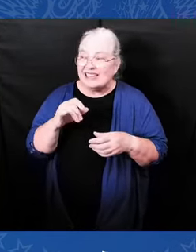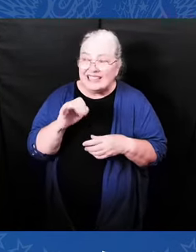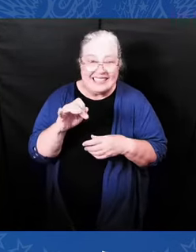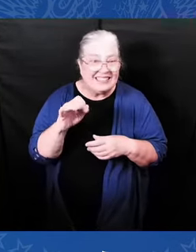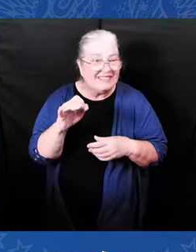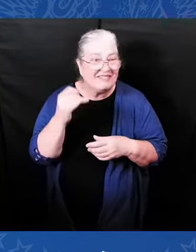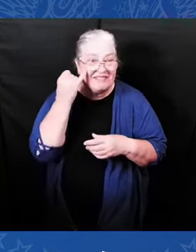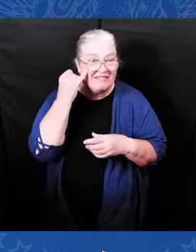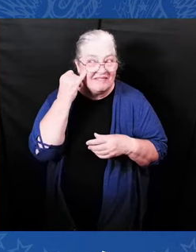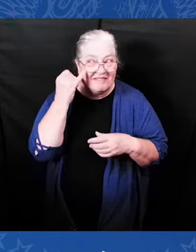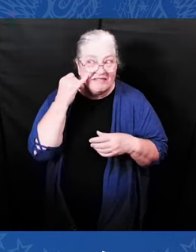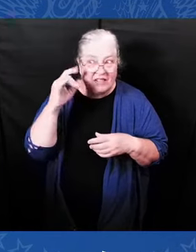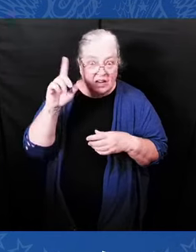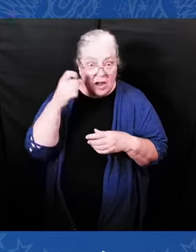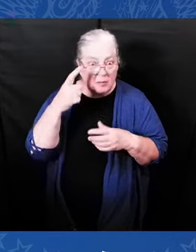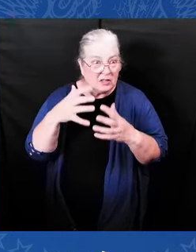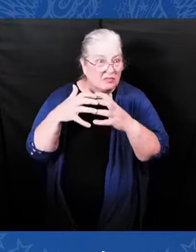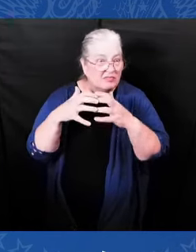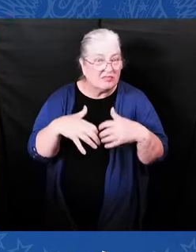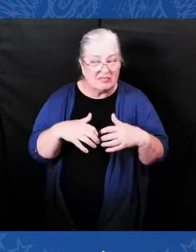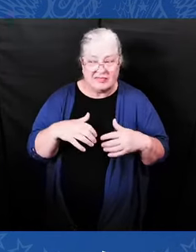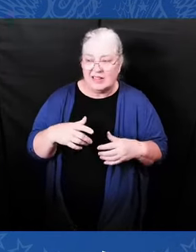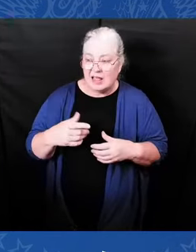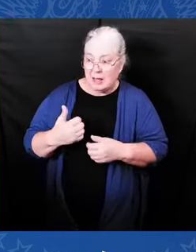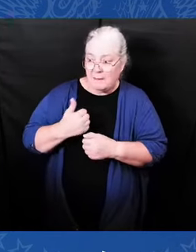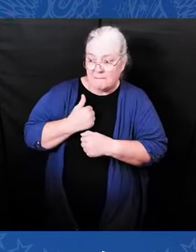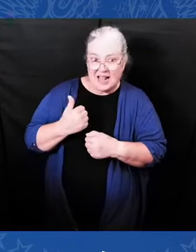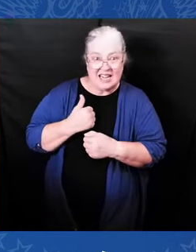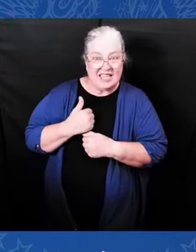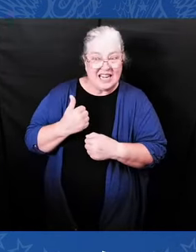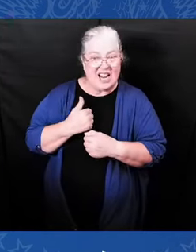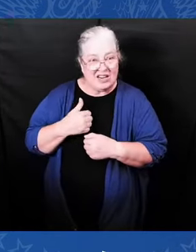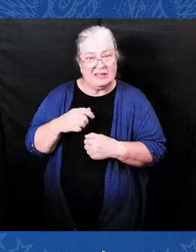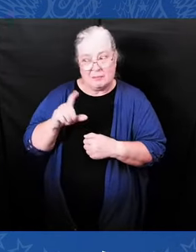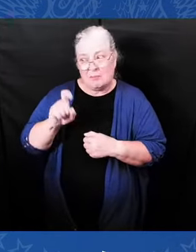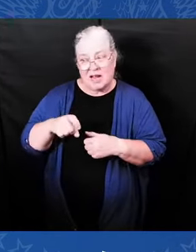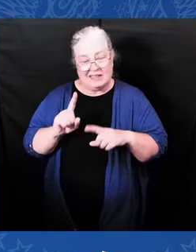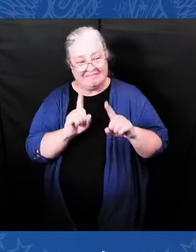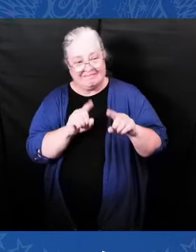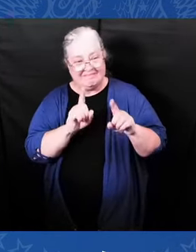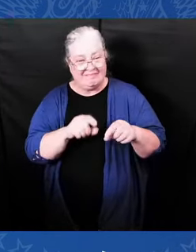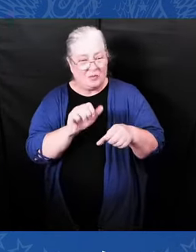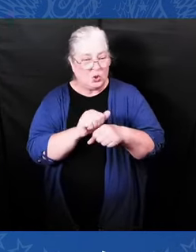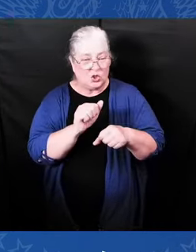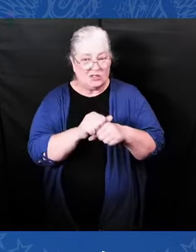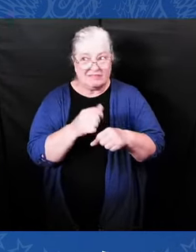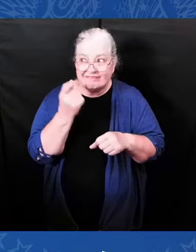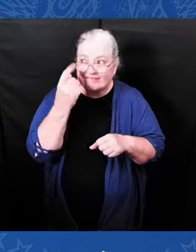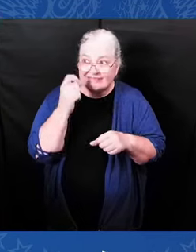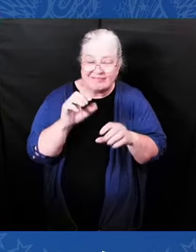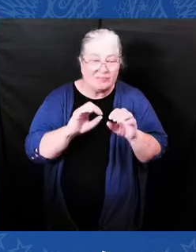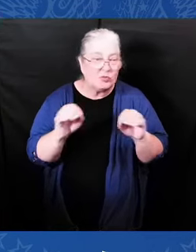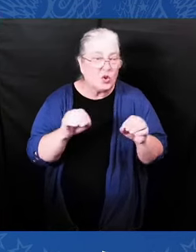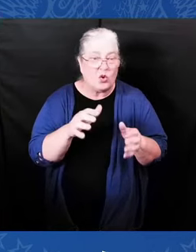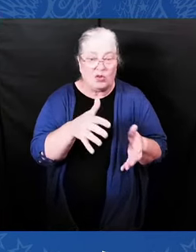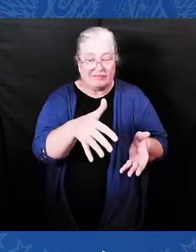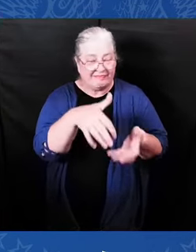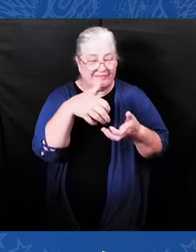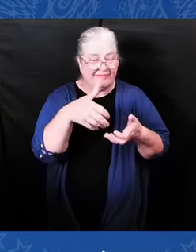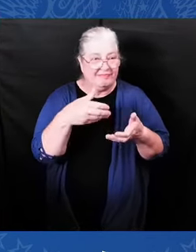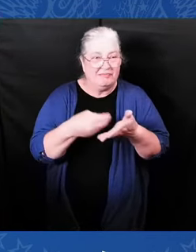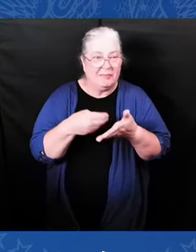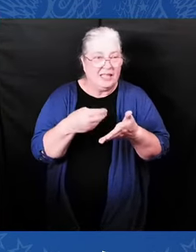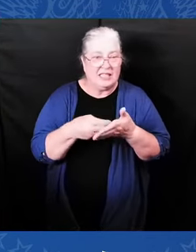Funding the government is one of those basic responsibilities of Congress. And it's time for the Republicans to start doing the